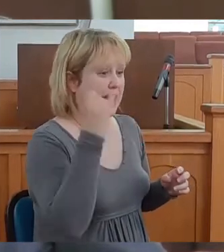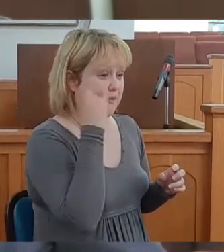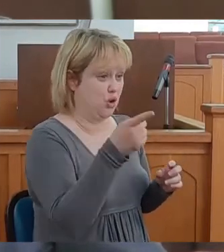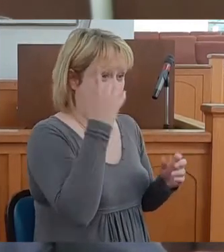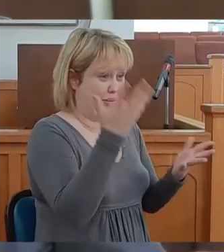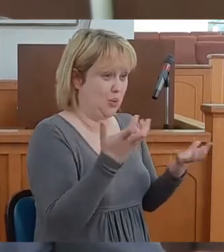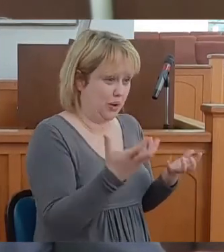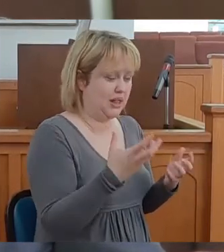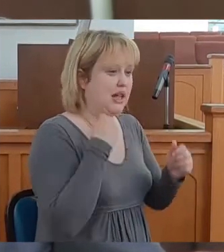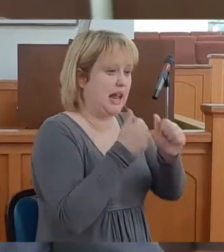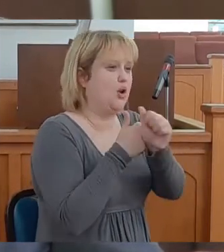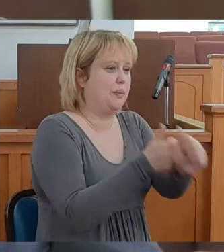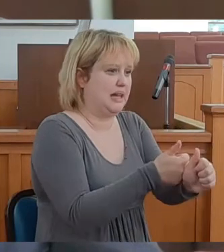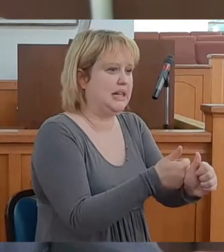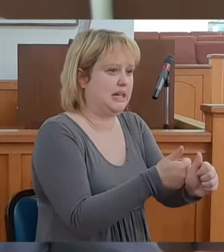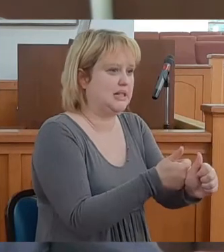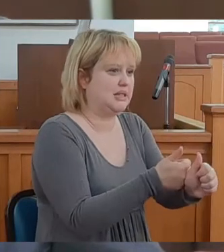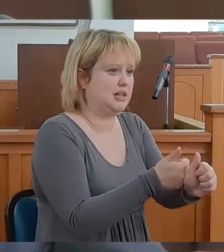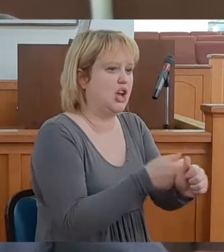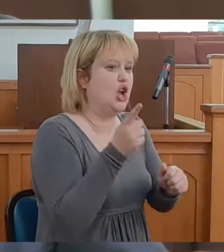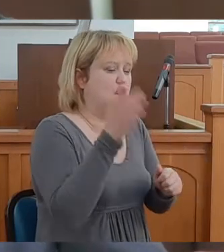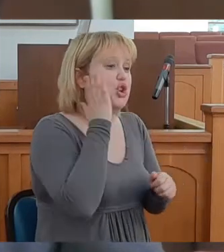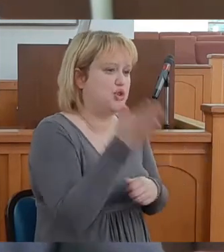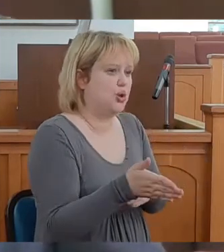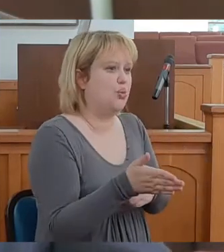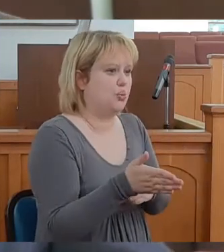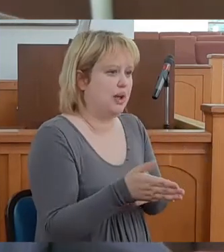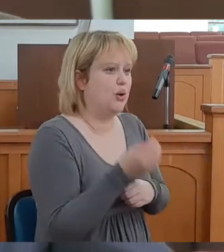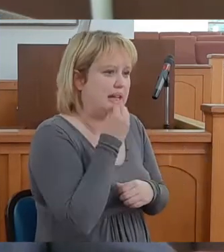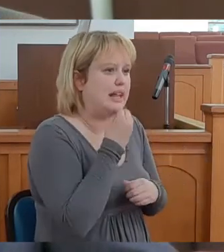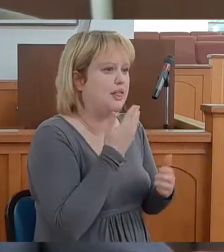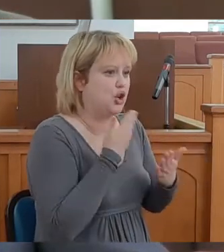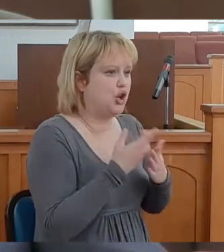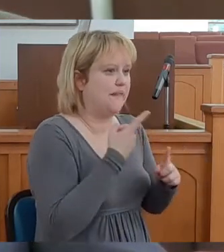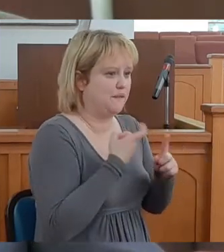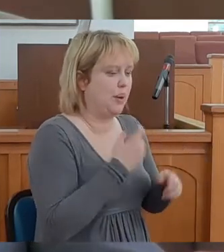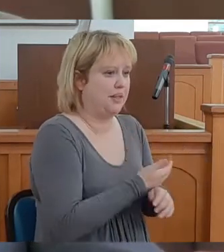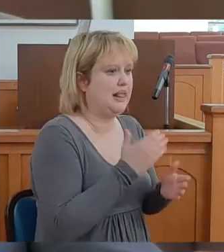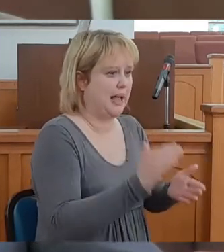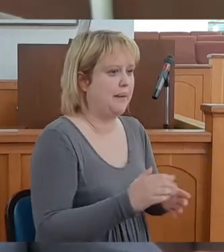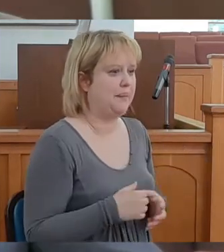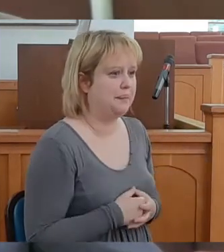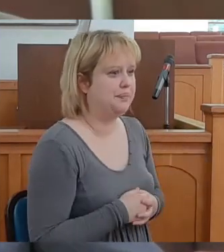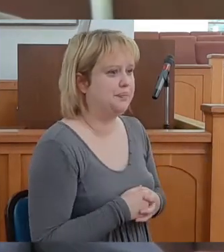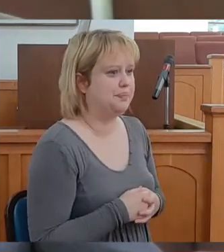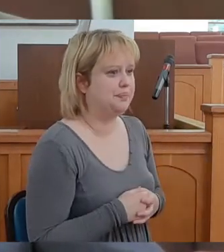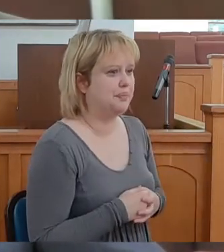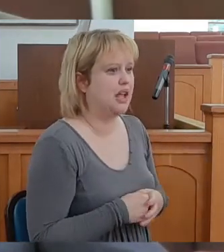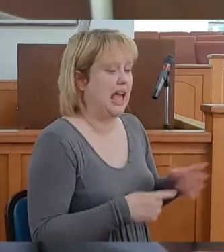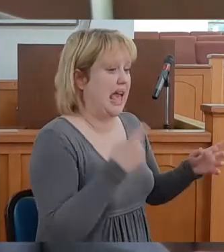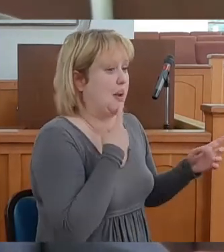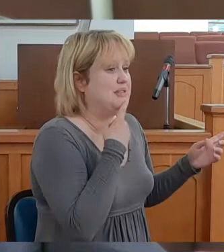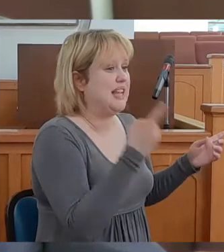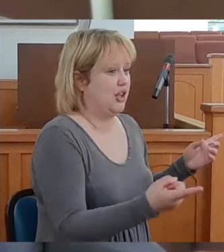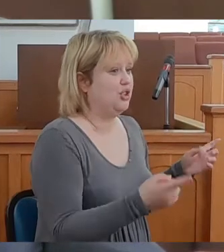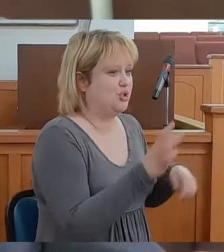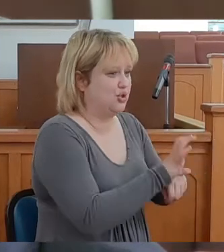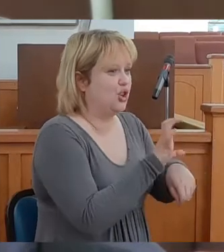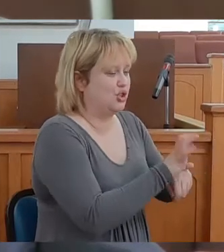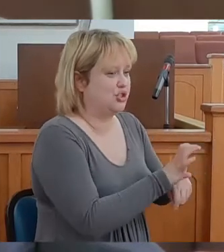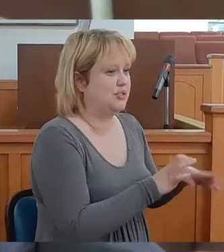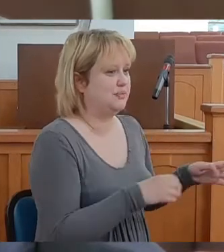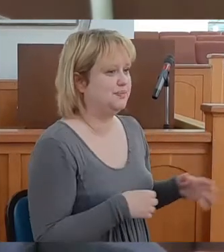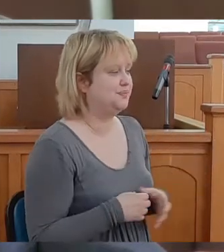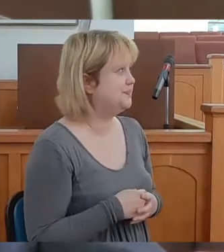be willing and obedient, you shall eat the good from the land. I'm telling you, church,